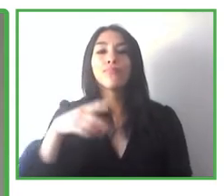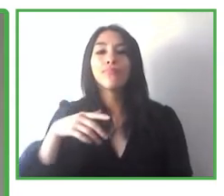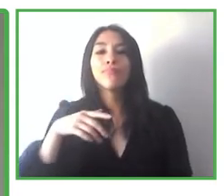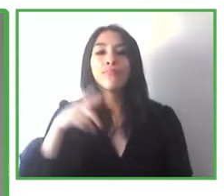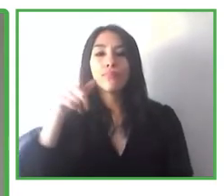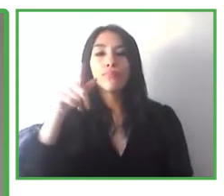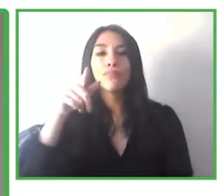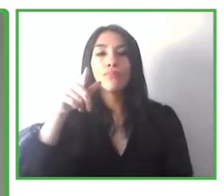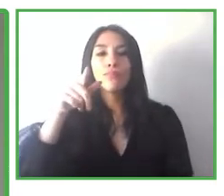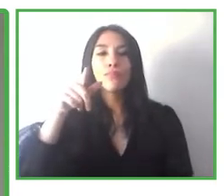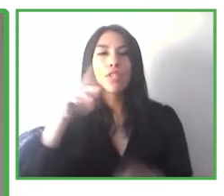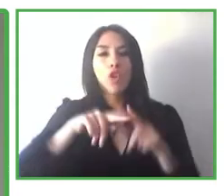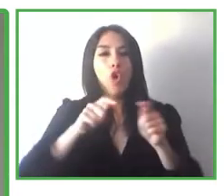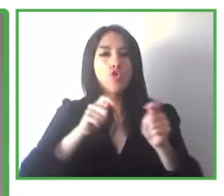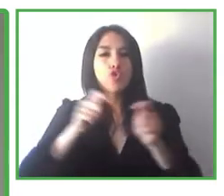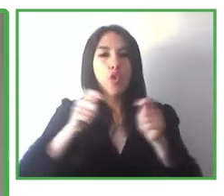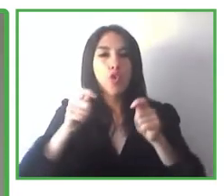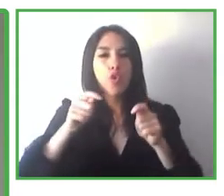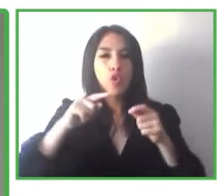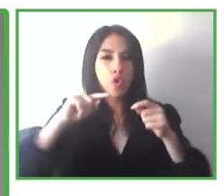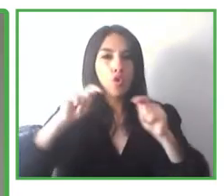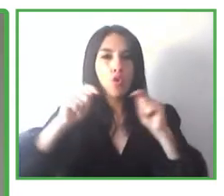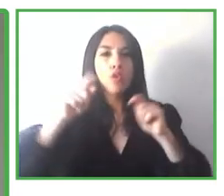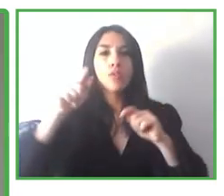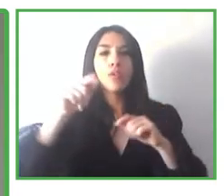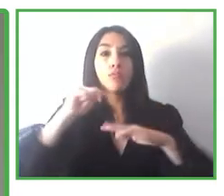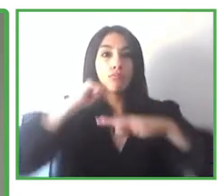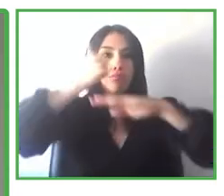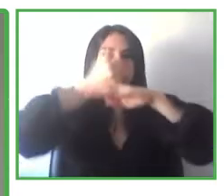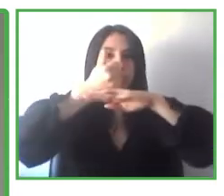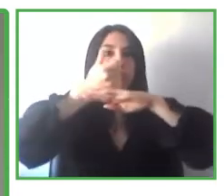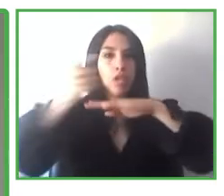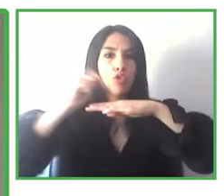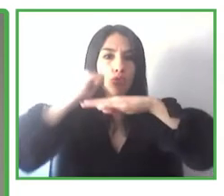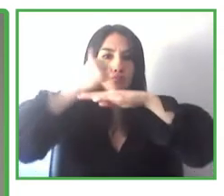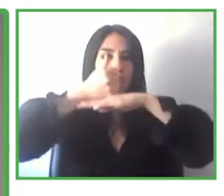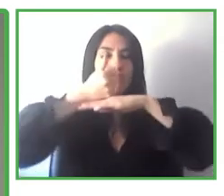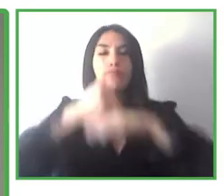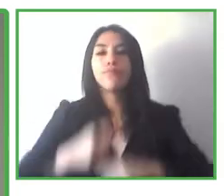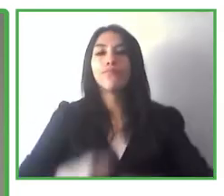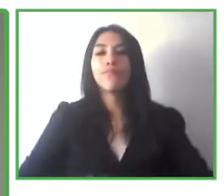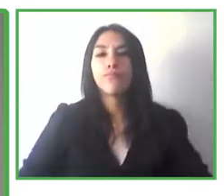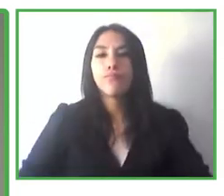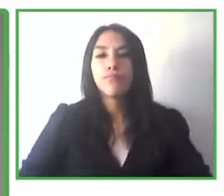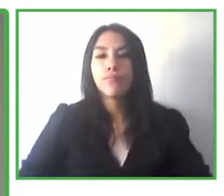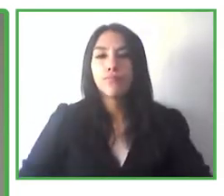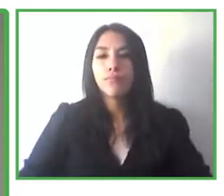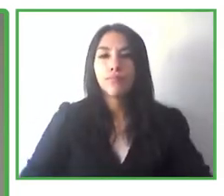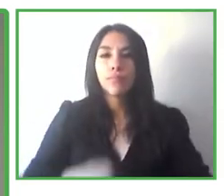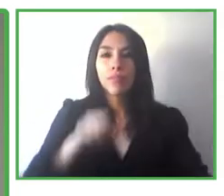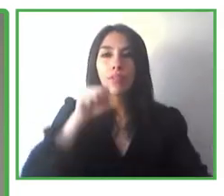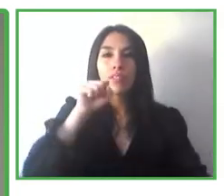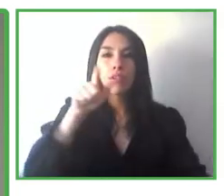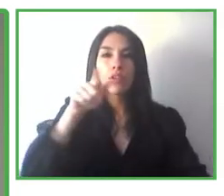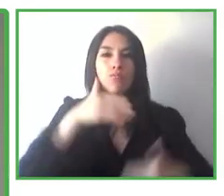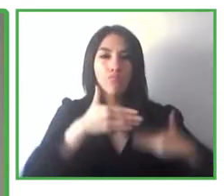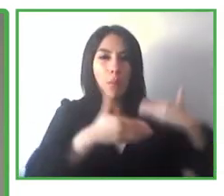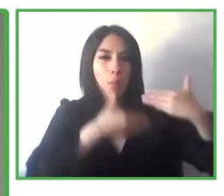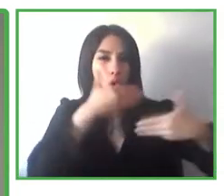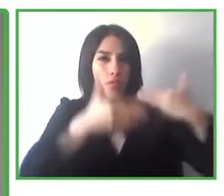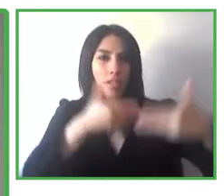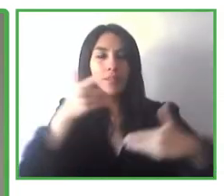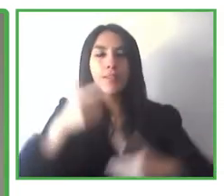software, actually the manager of software engineering for Microsoft. And